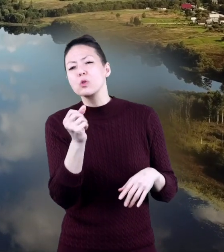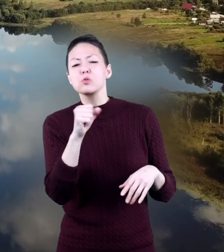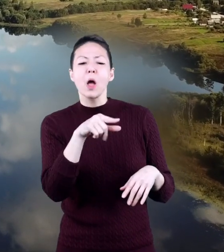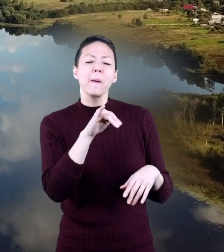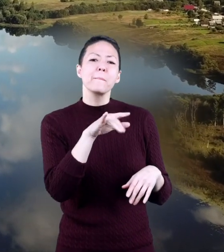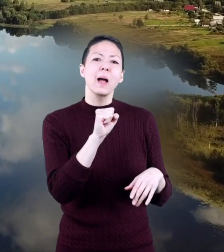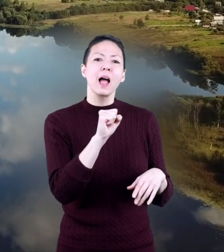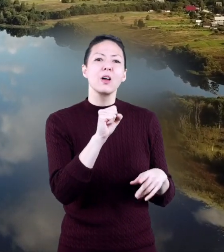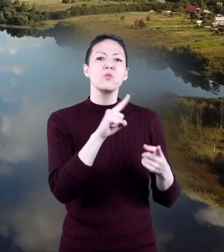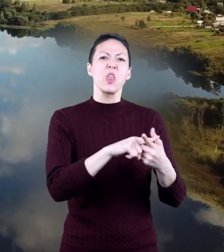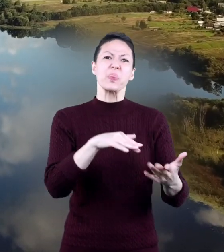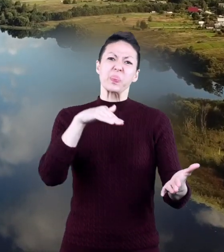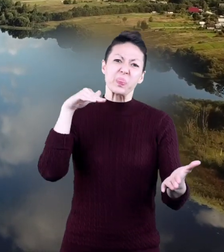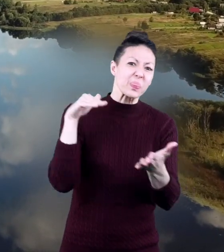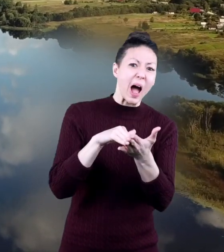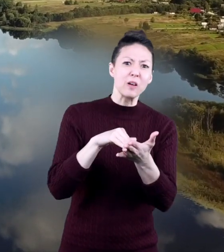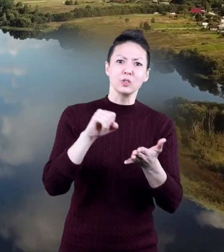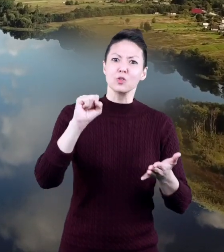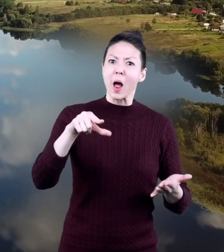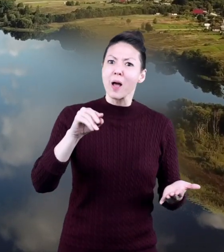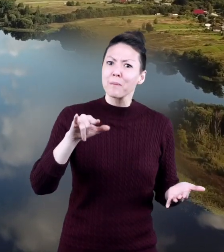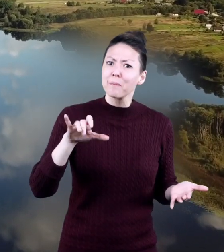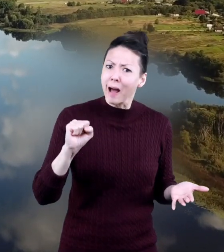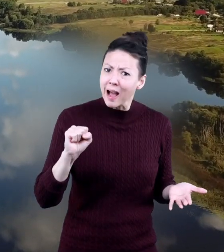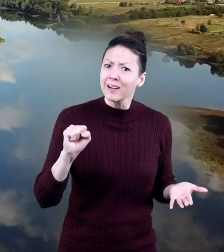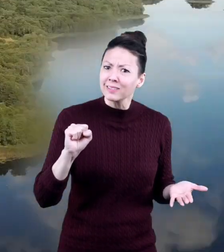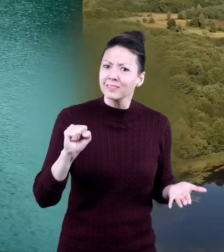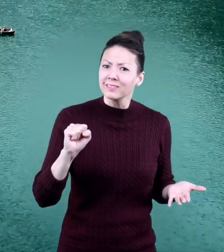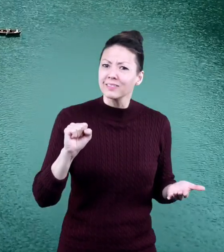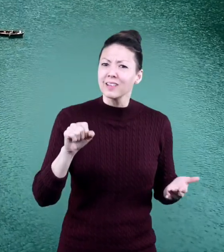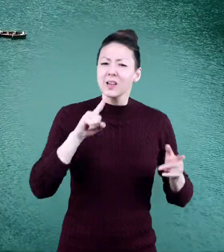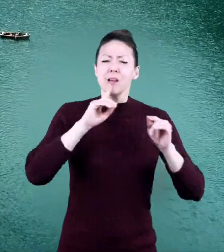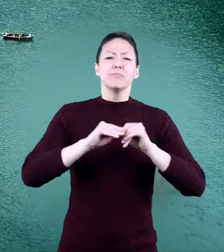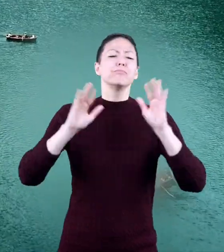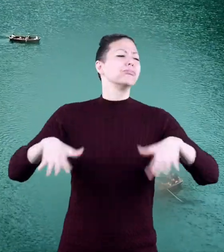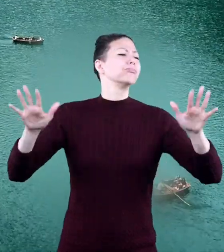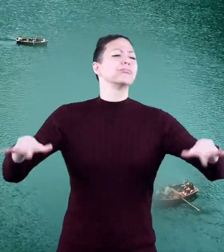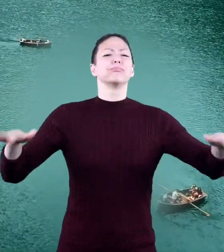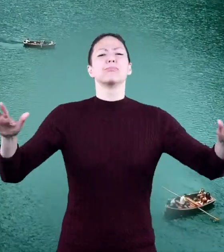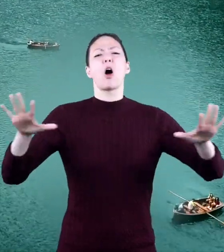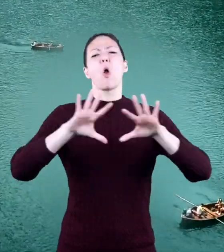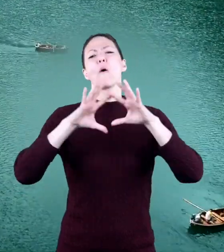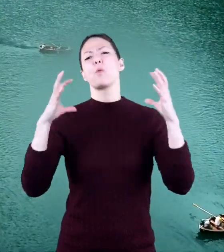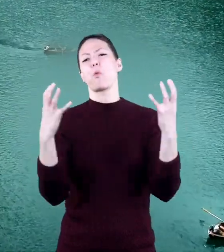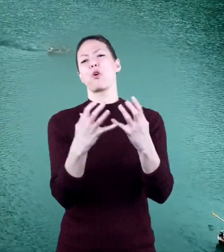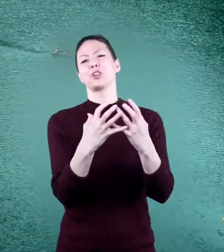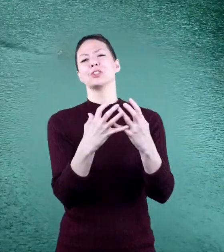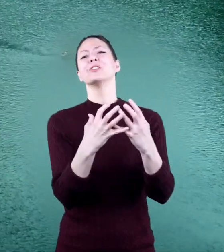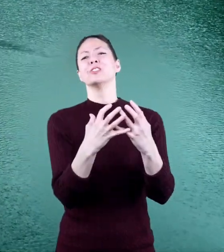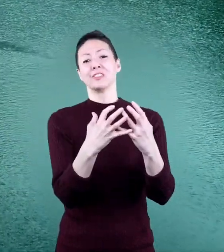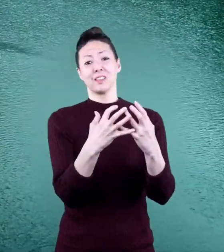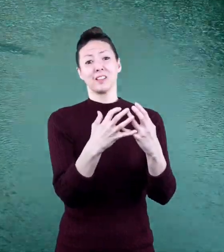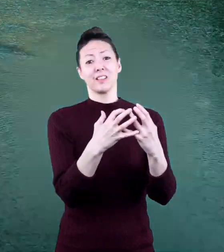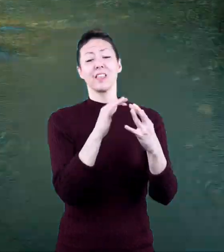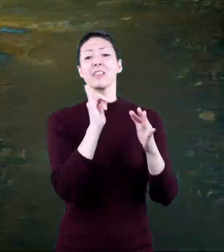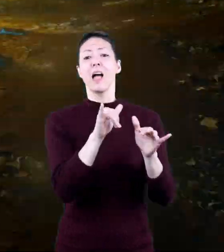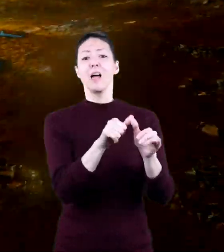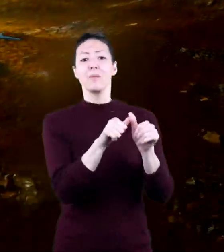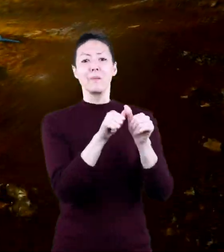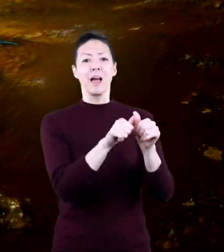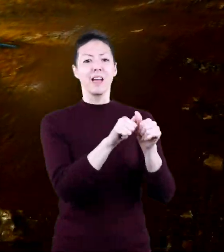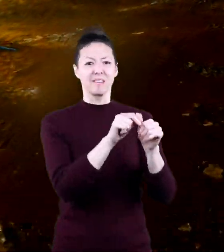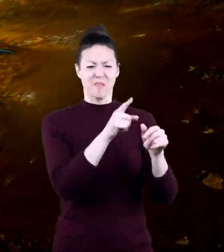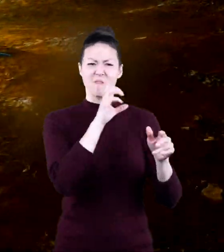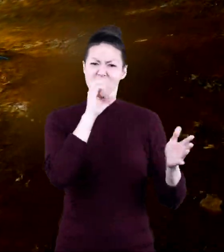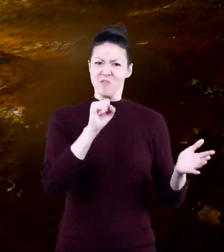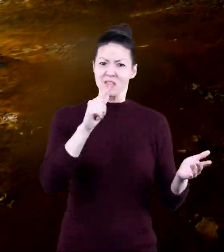square miles to thousands of square miles they are scattered all around the earth and many are the